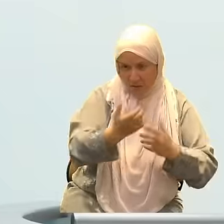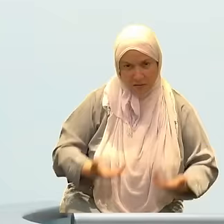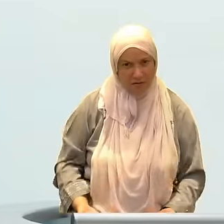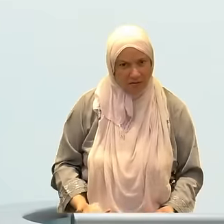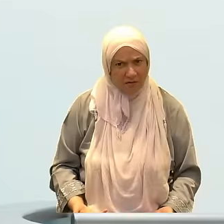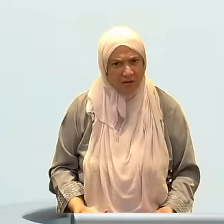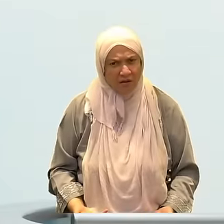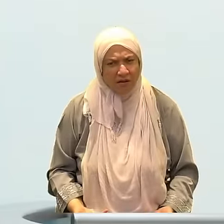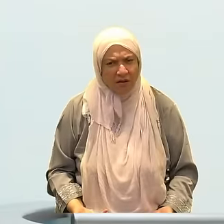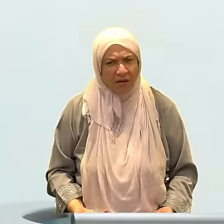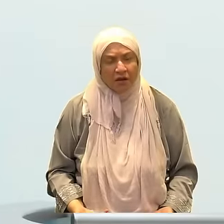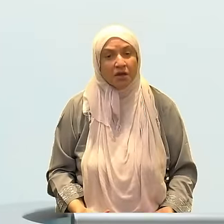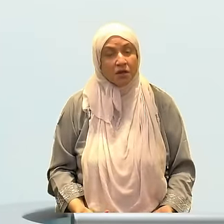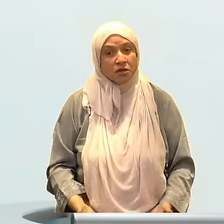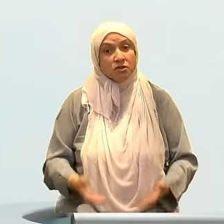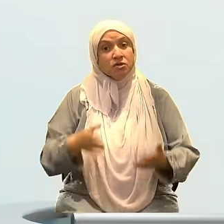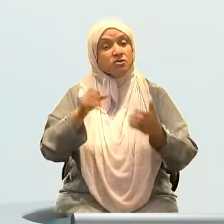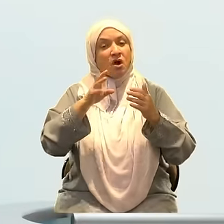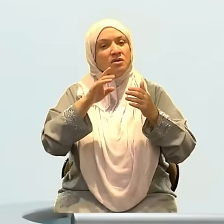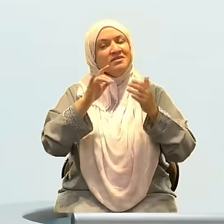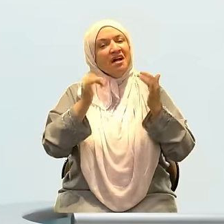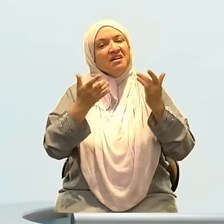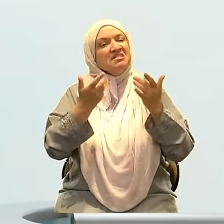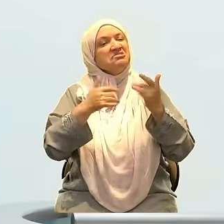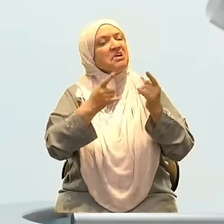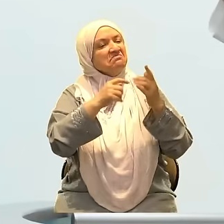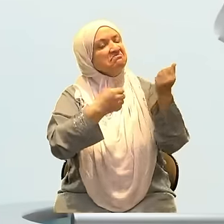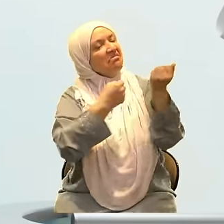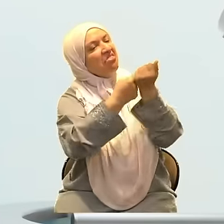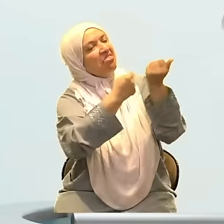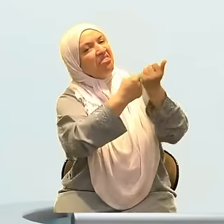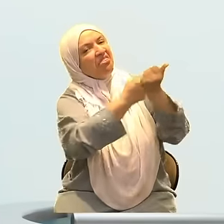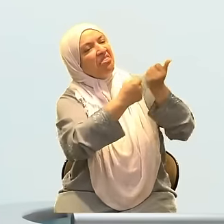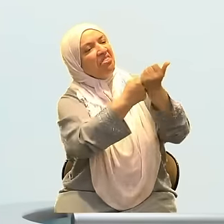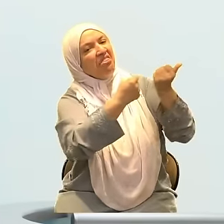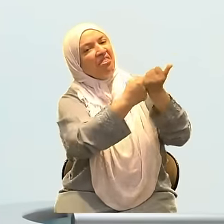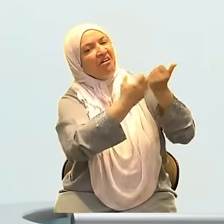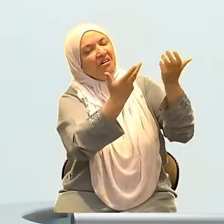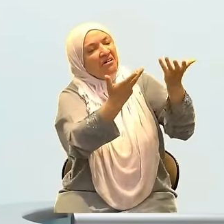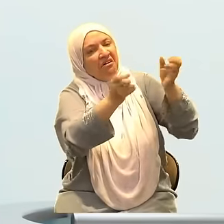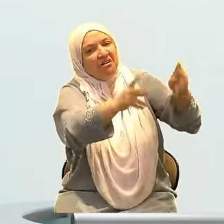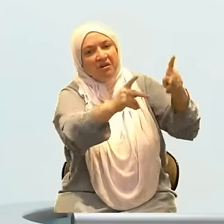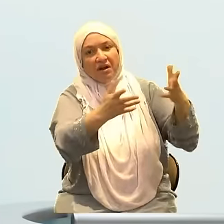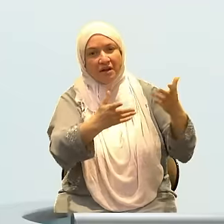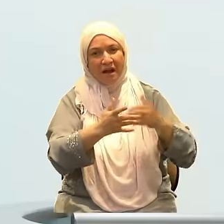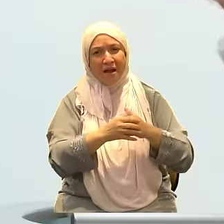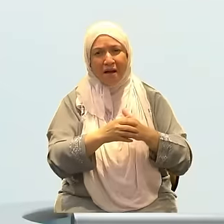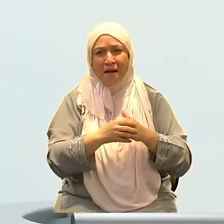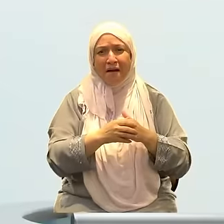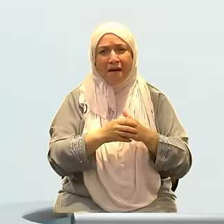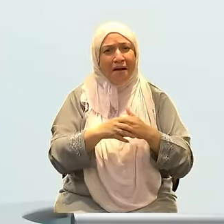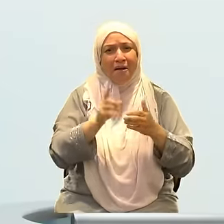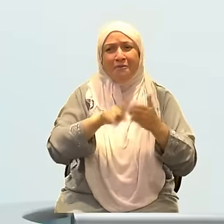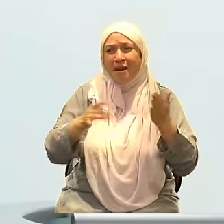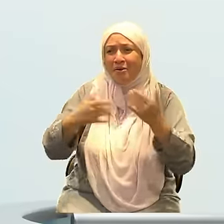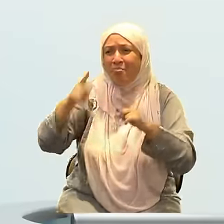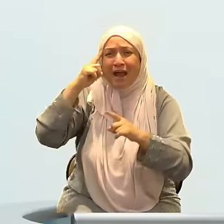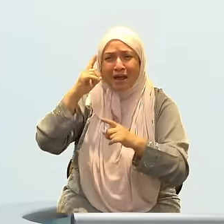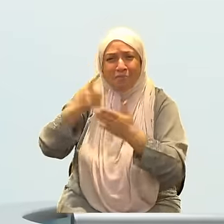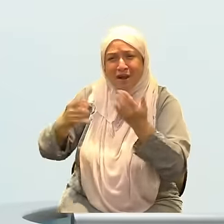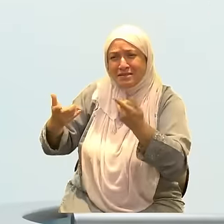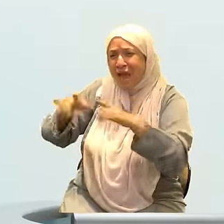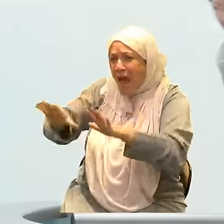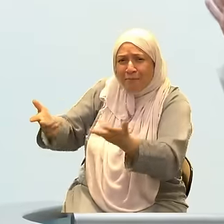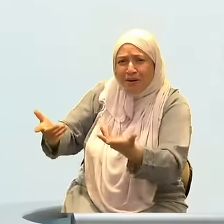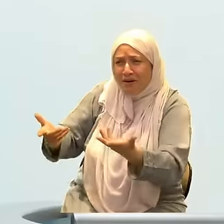really, I can't diagnose all of that. You know, it's too much for me to get involved with. Too complicated. It's not, Palestine's not here at